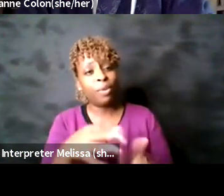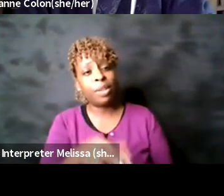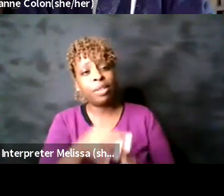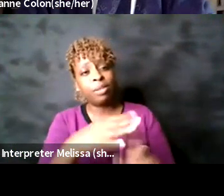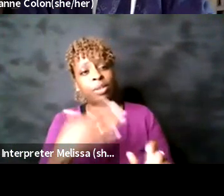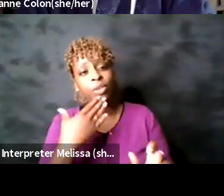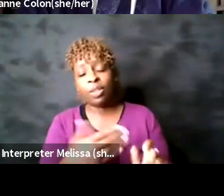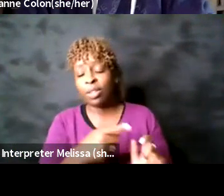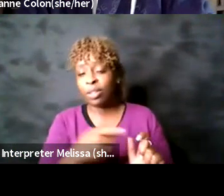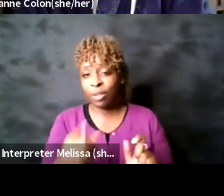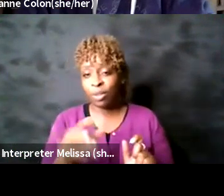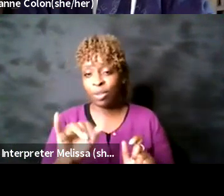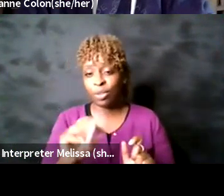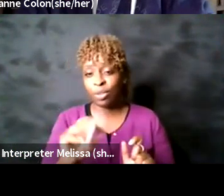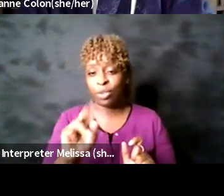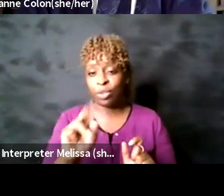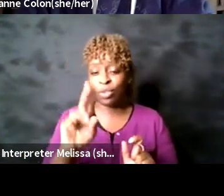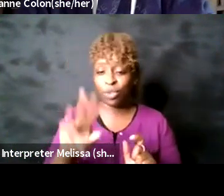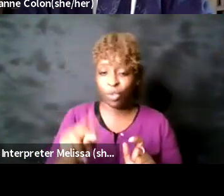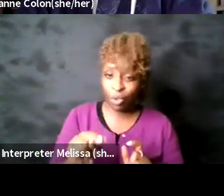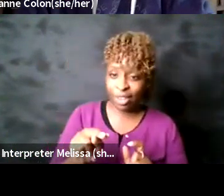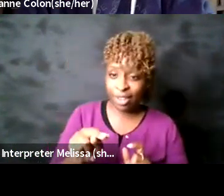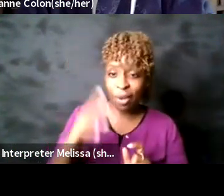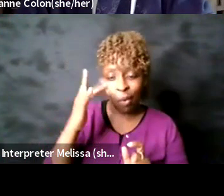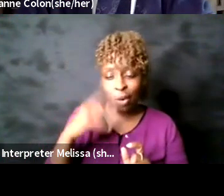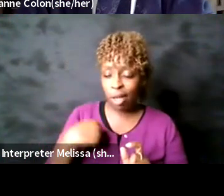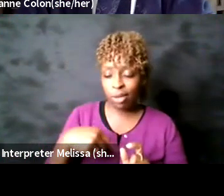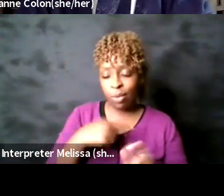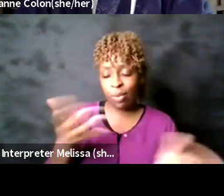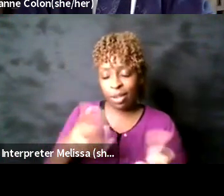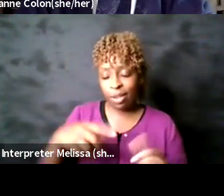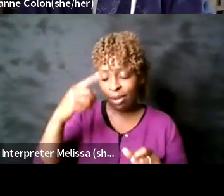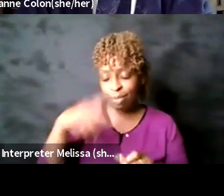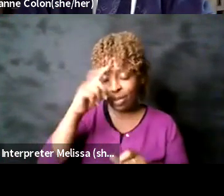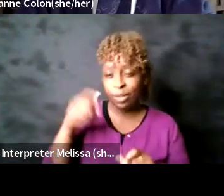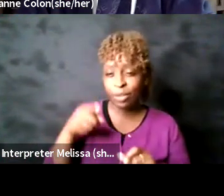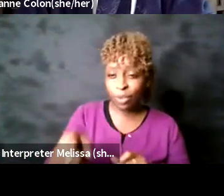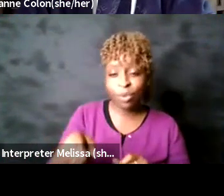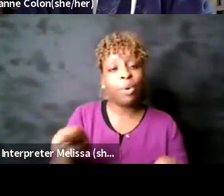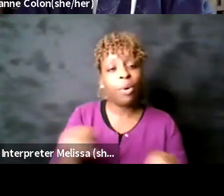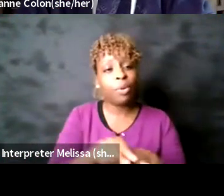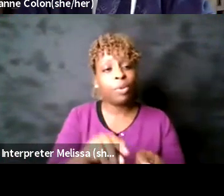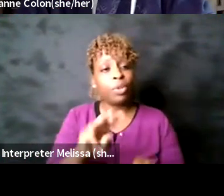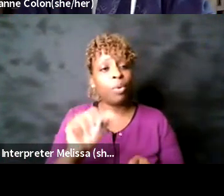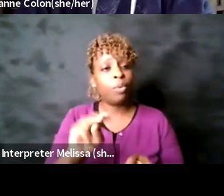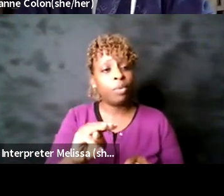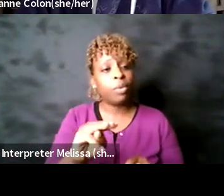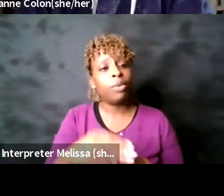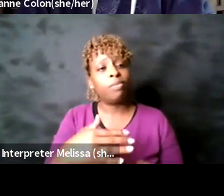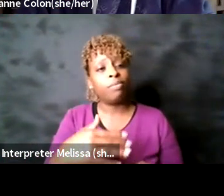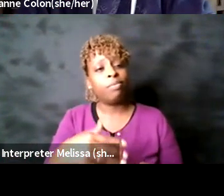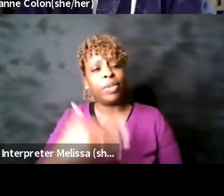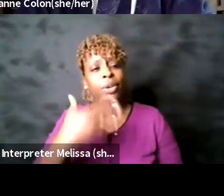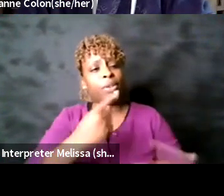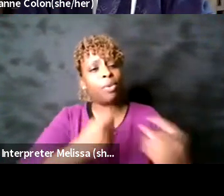bring us all here and to william for asking some really excellent questions um i also oh